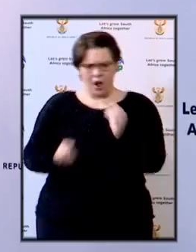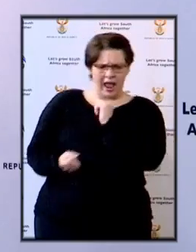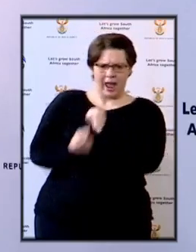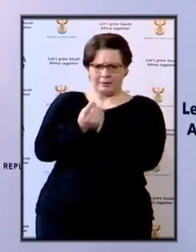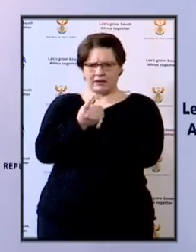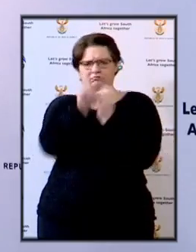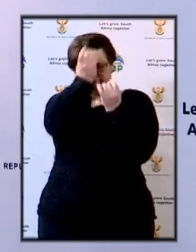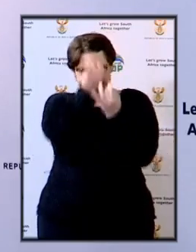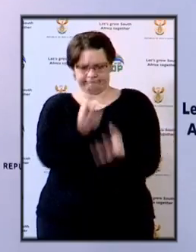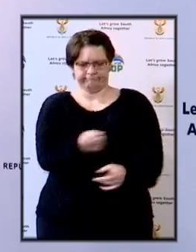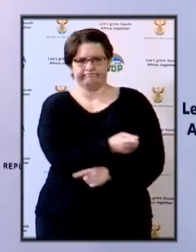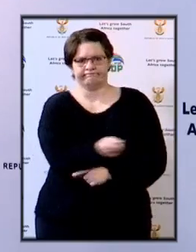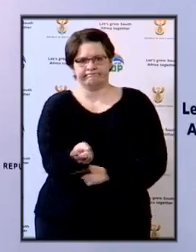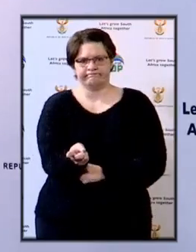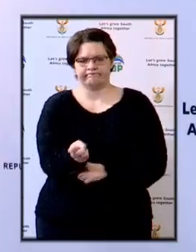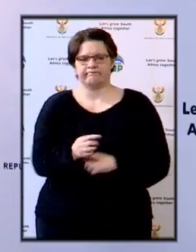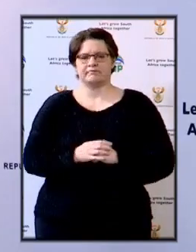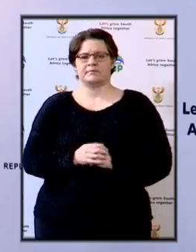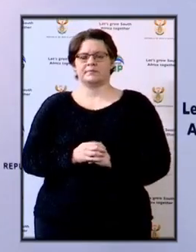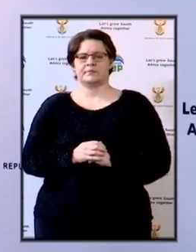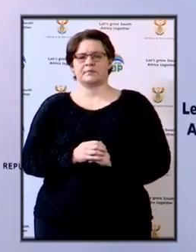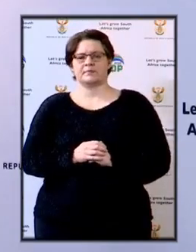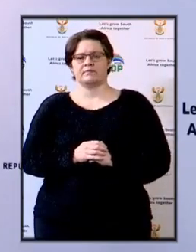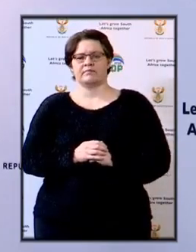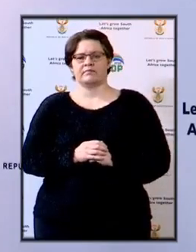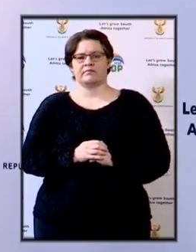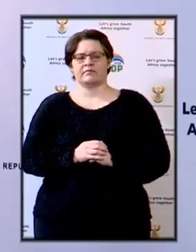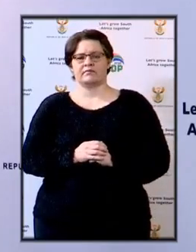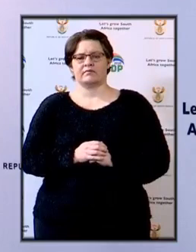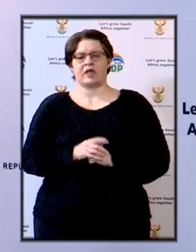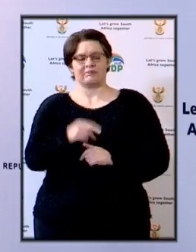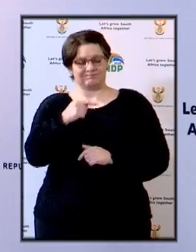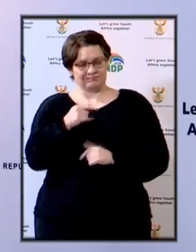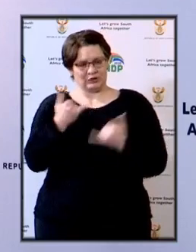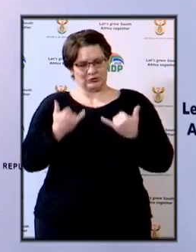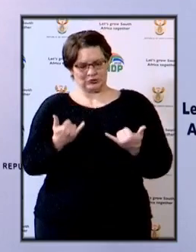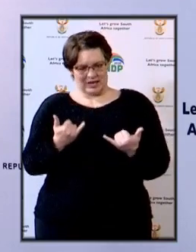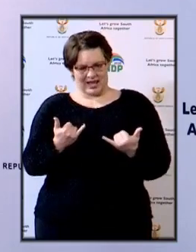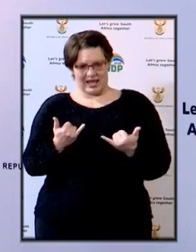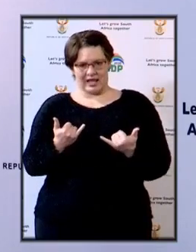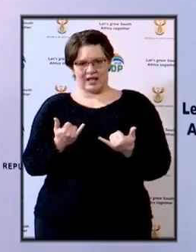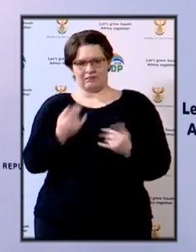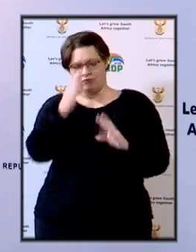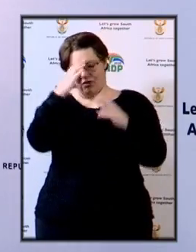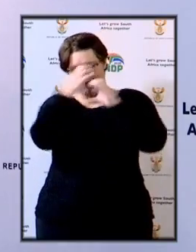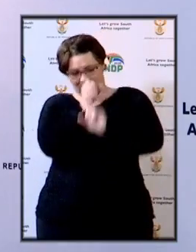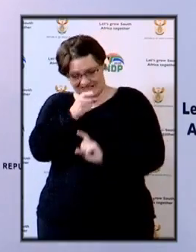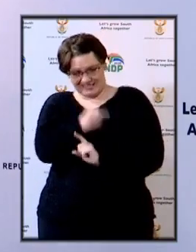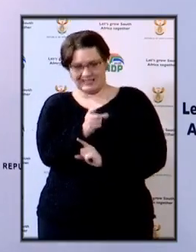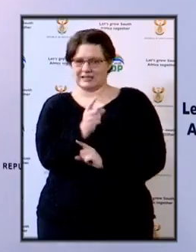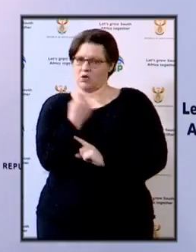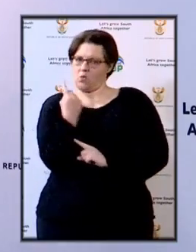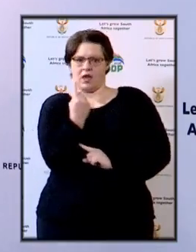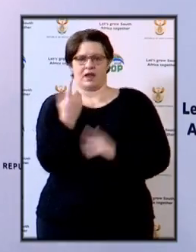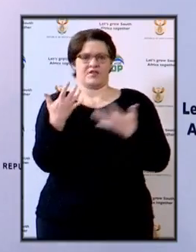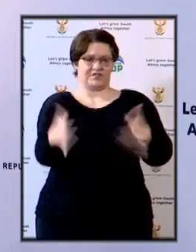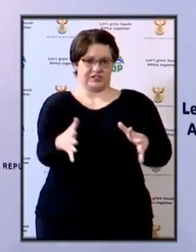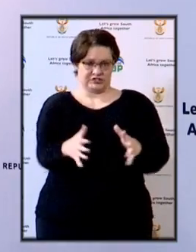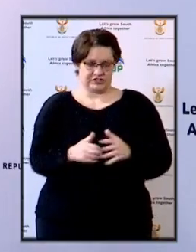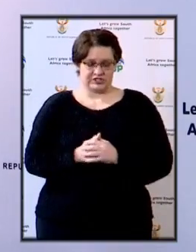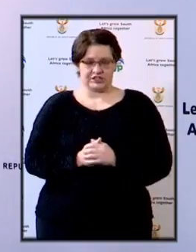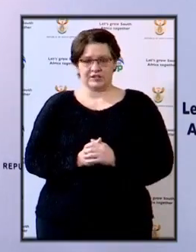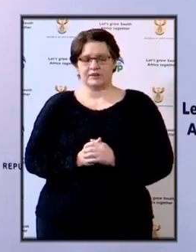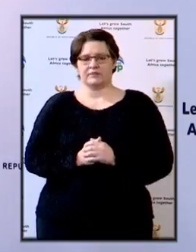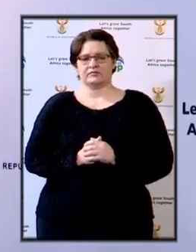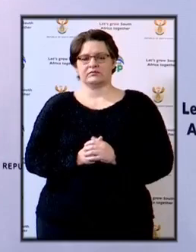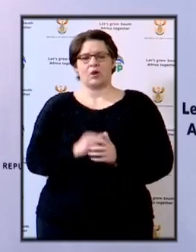is transpiring, and that is what we will be dealing with only today. And